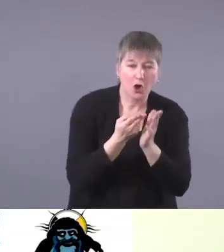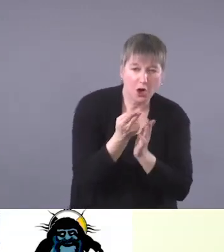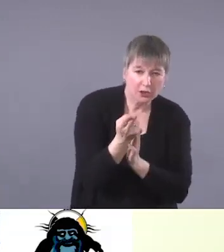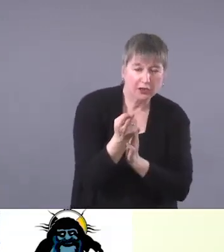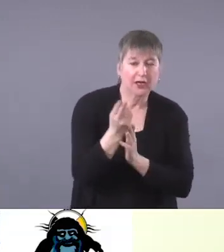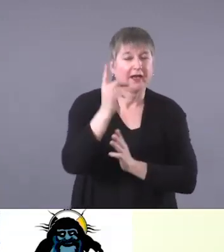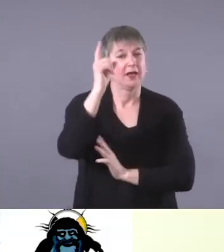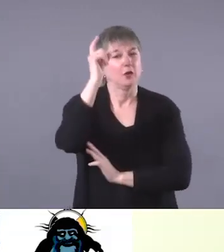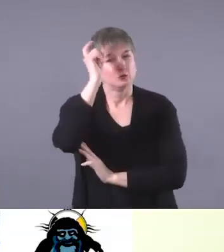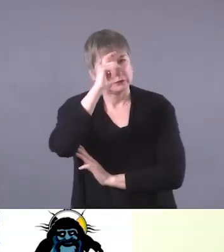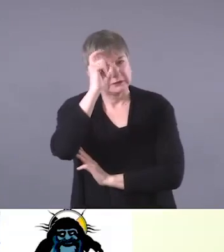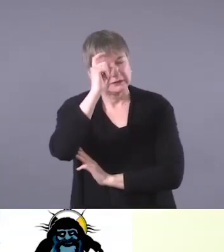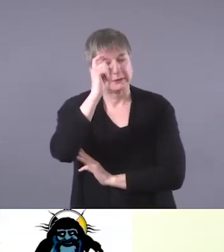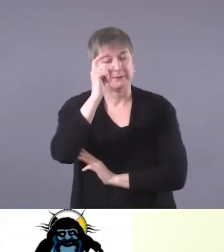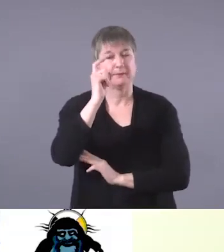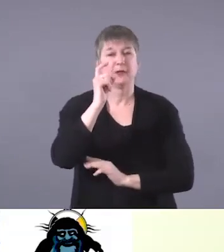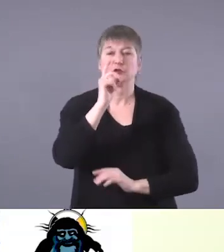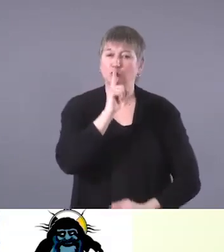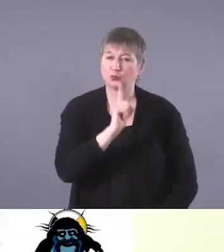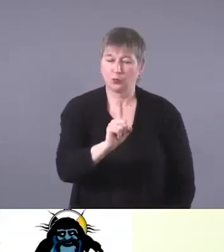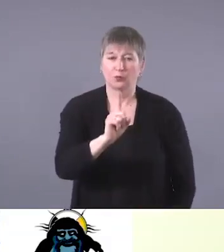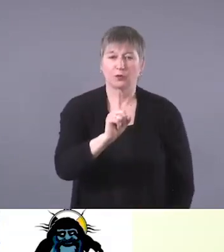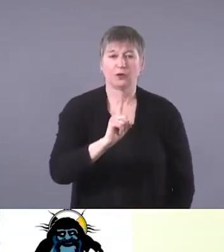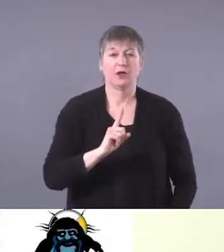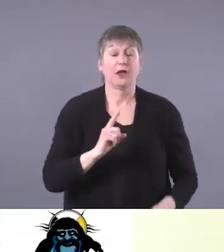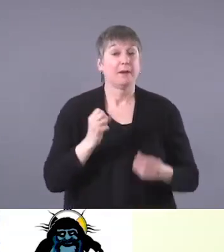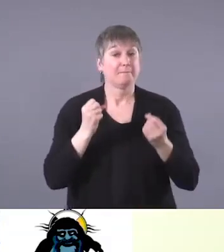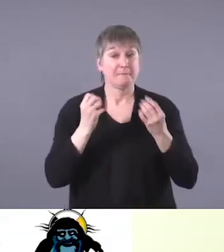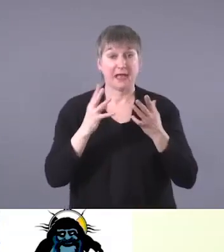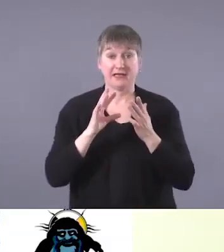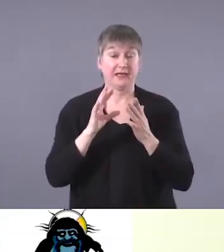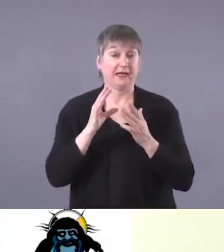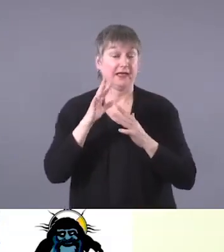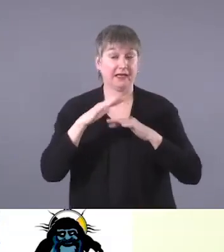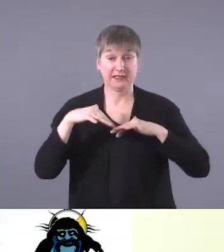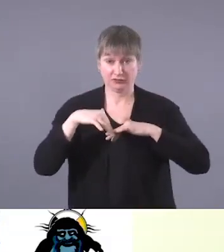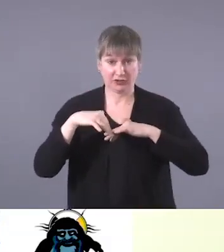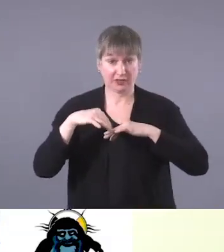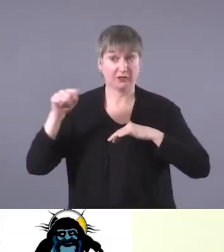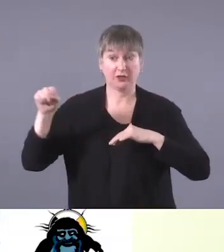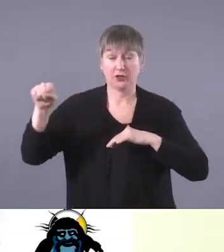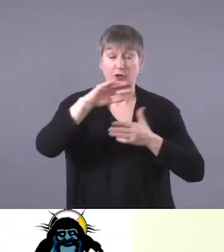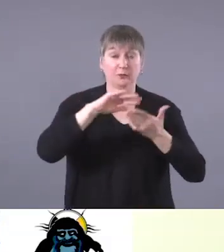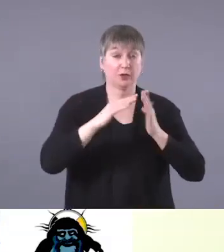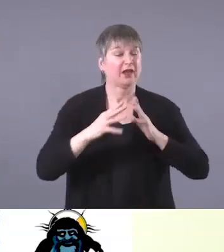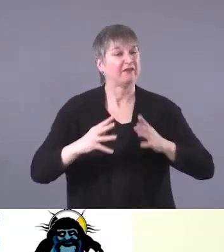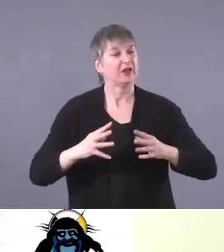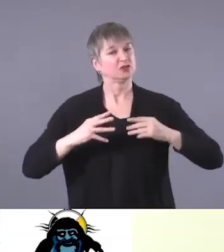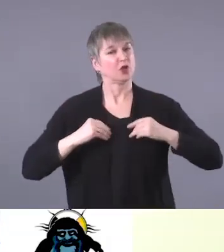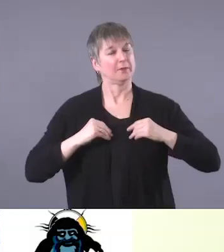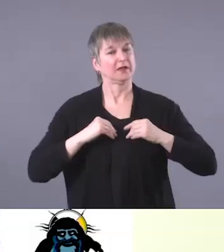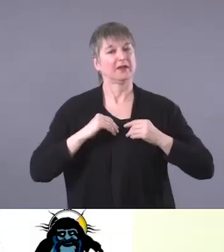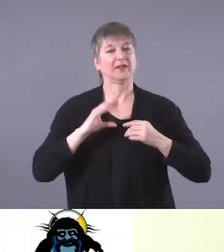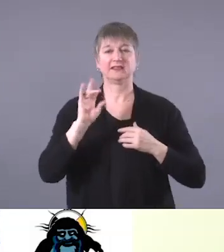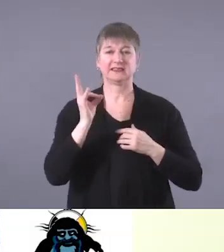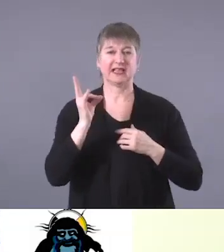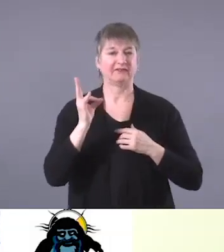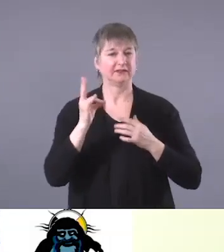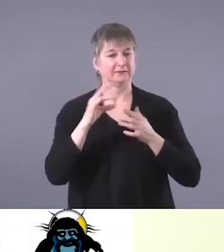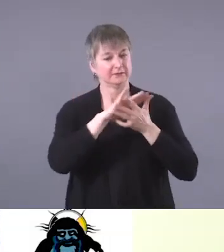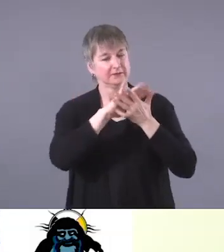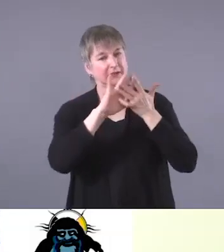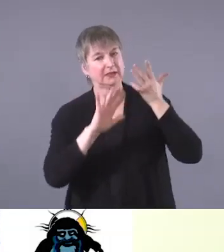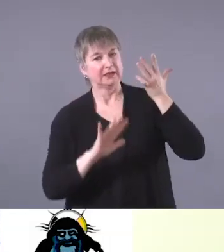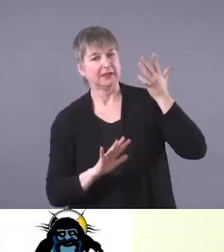And, uh, many indigenous organizations and communities have adopted the seven guiding principles in one form or another